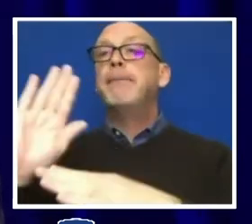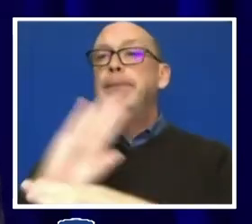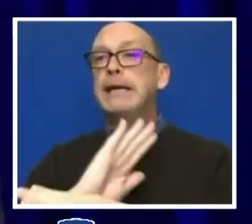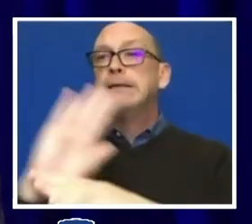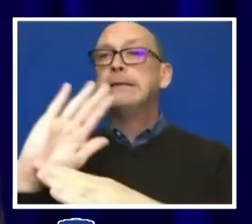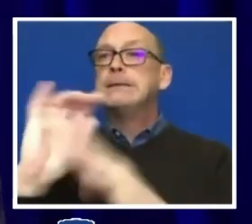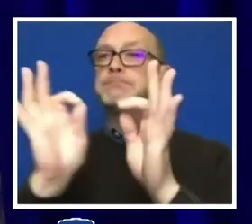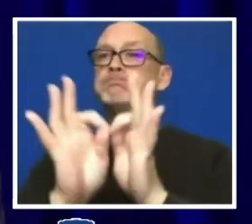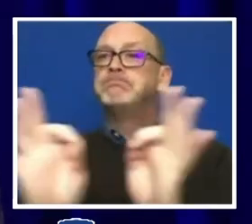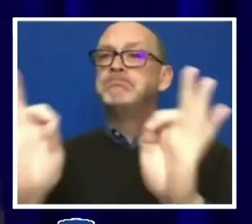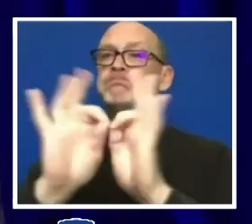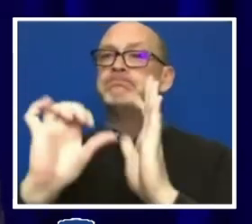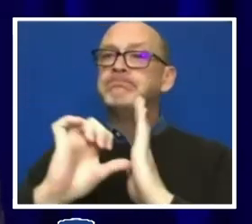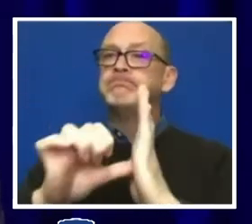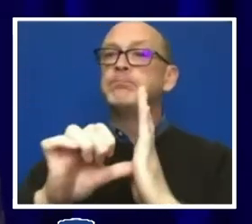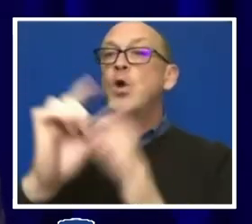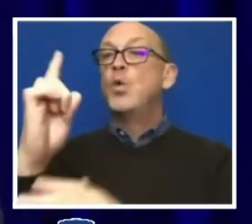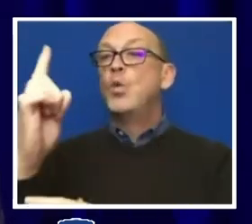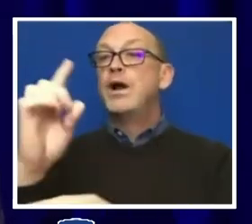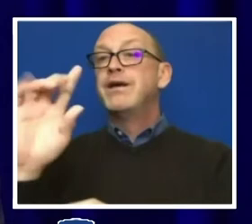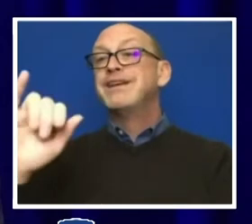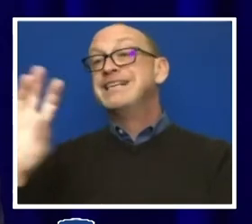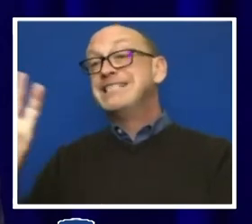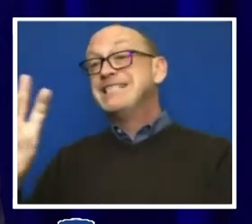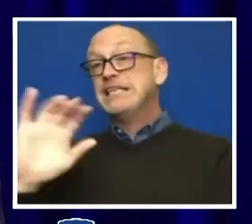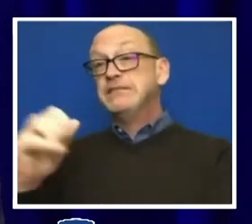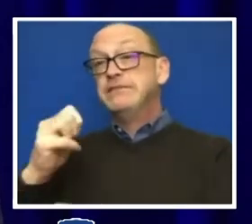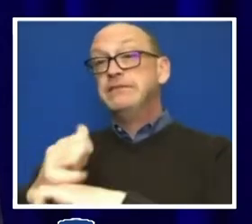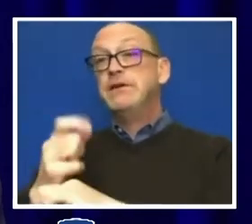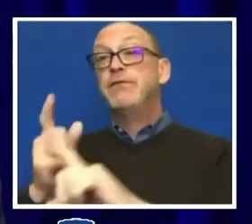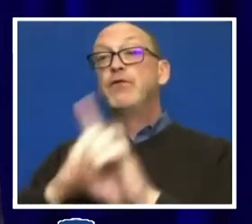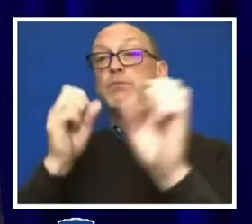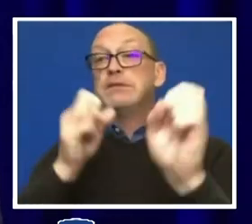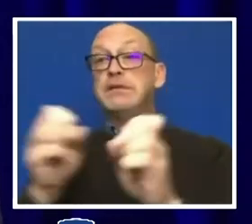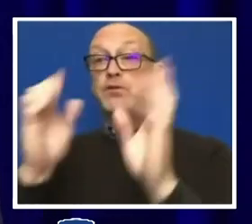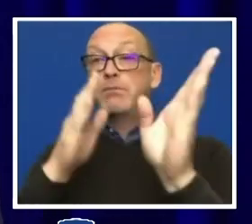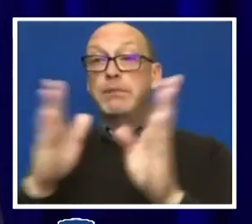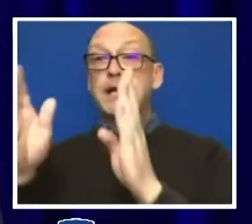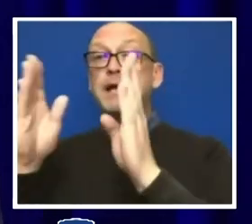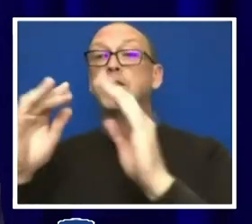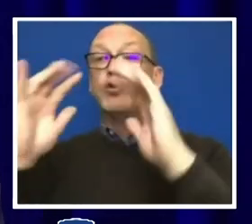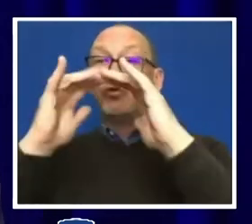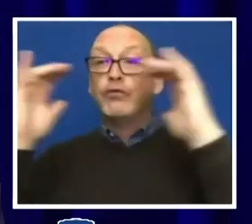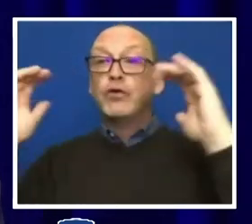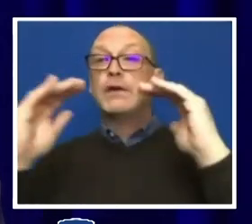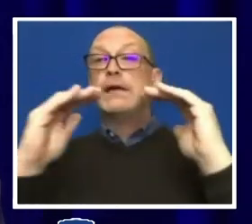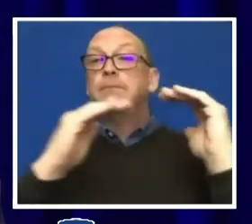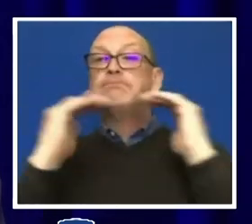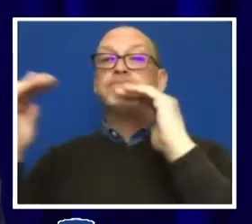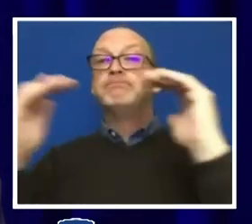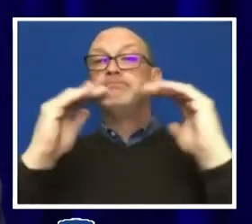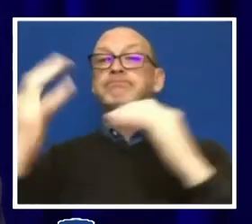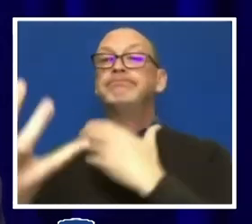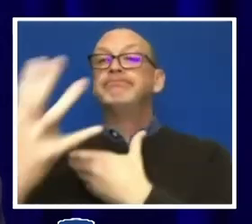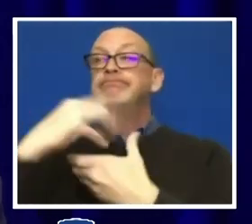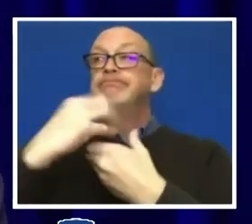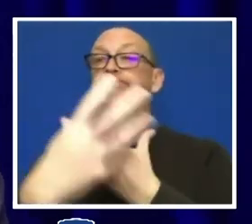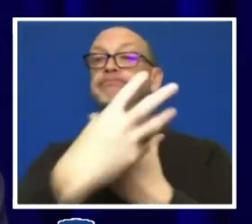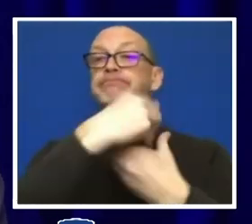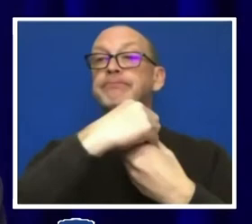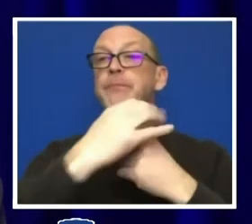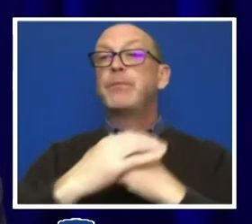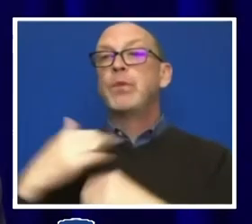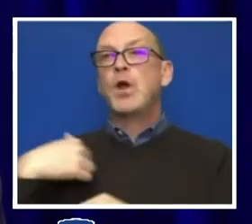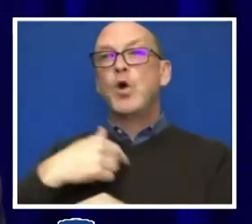One of the six foundations of our strategic plan is diversity, equity, and inclusion. And we've articulated